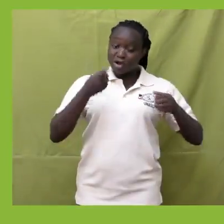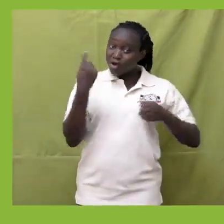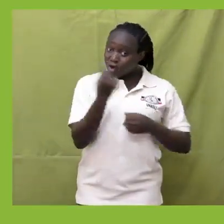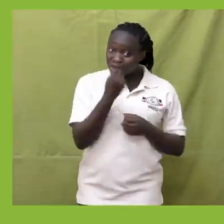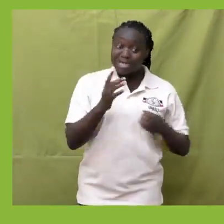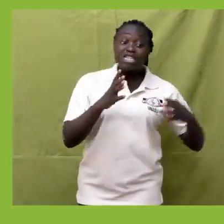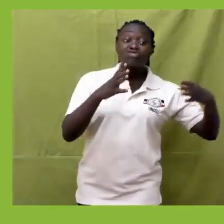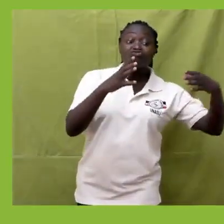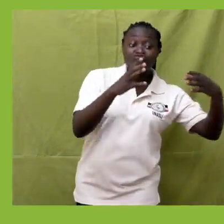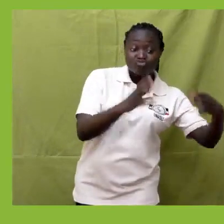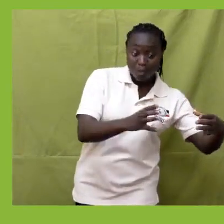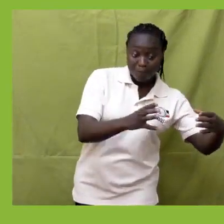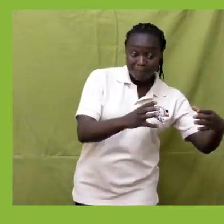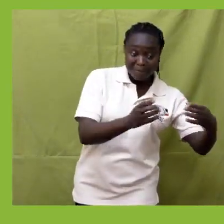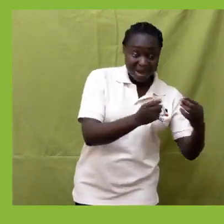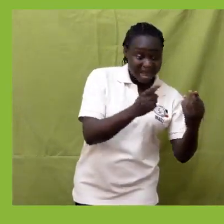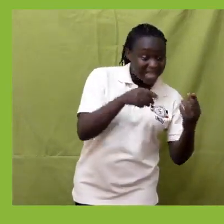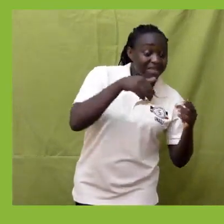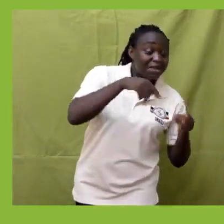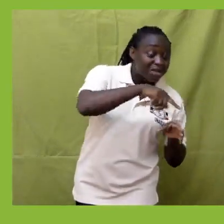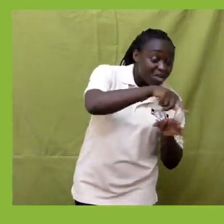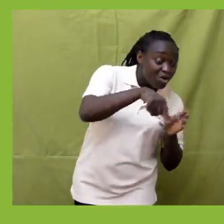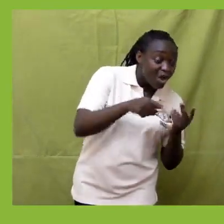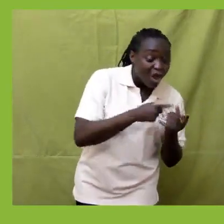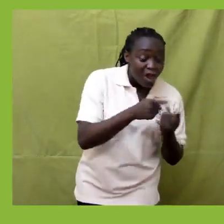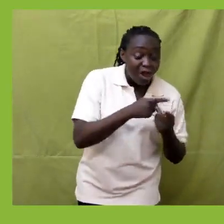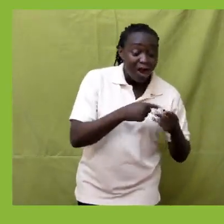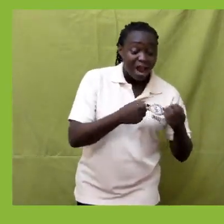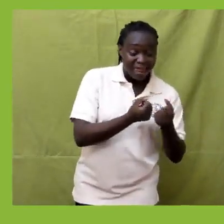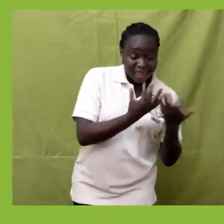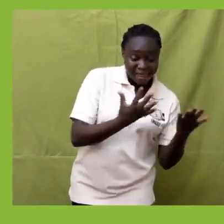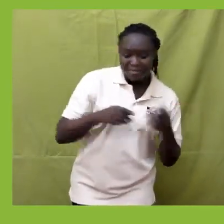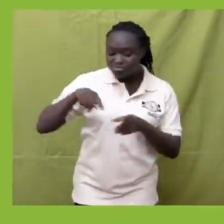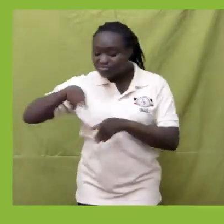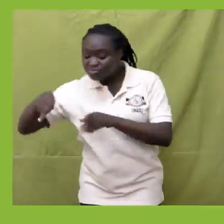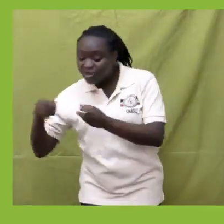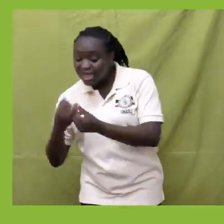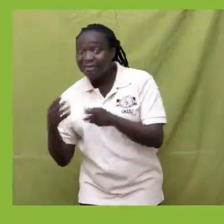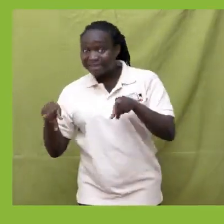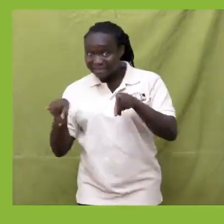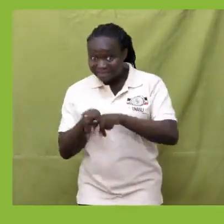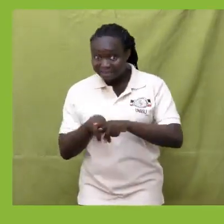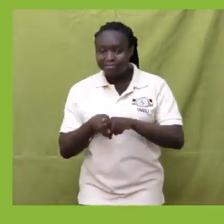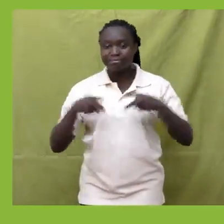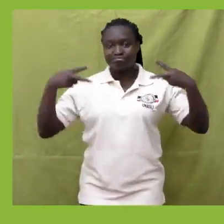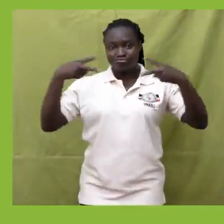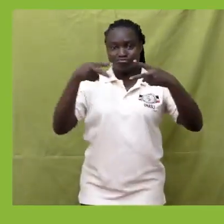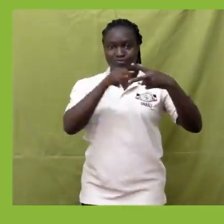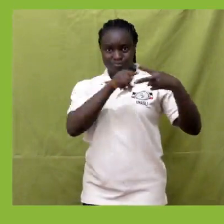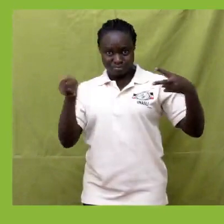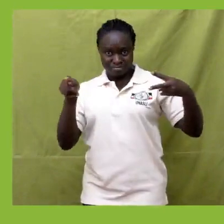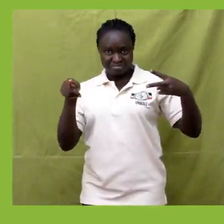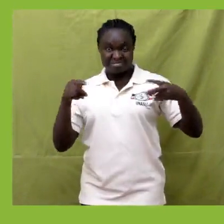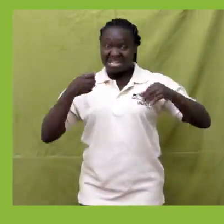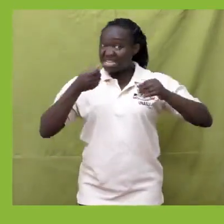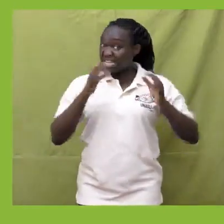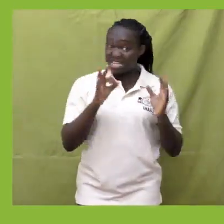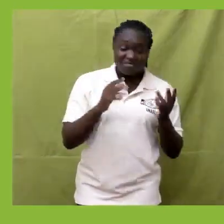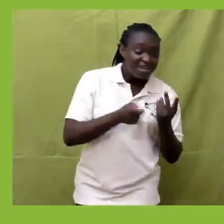which have the same number of members. And non equivalent